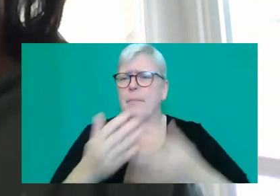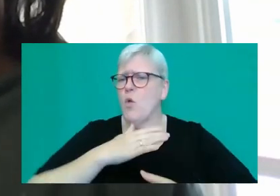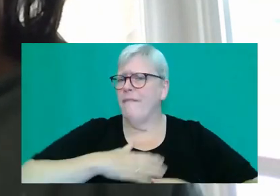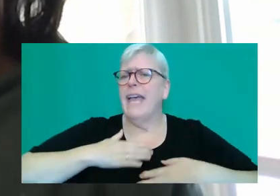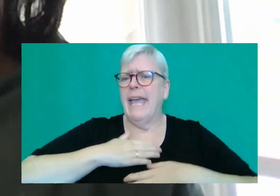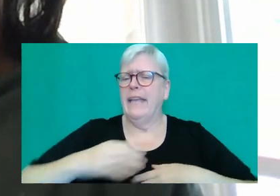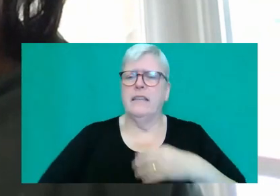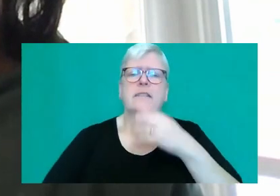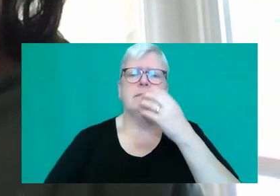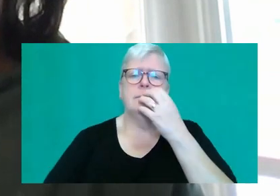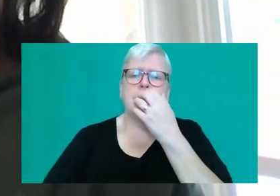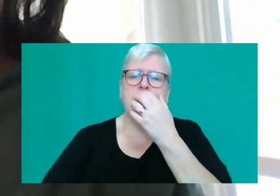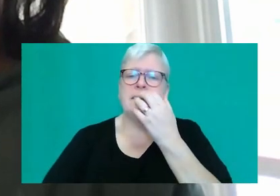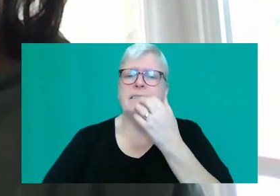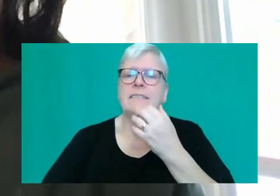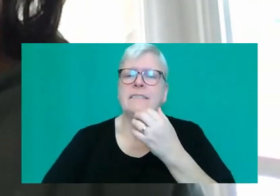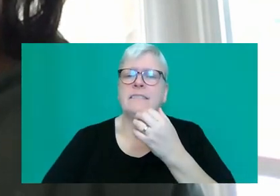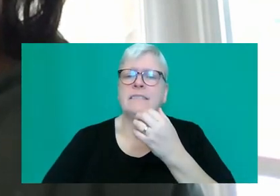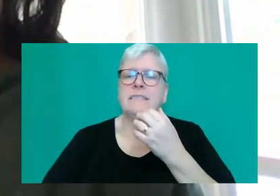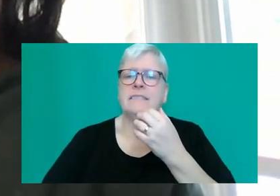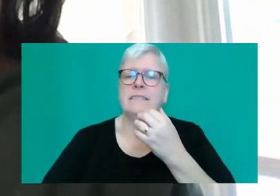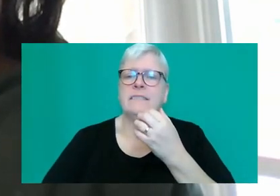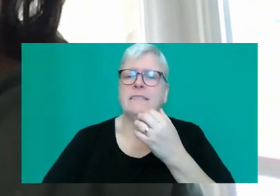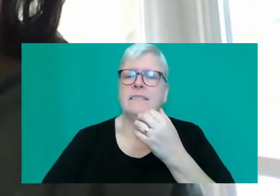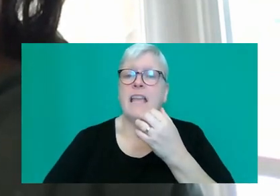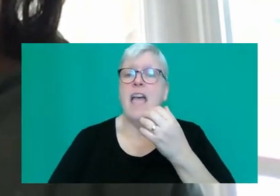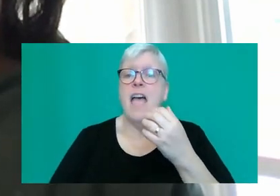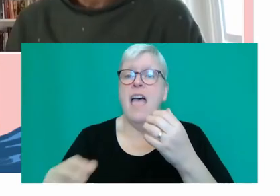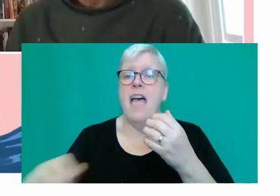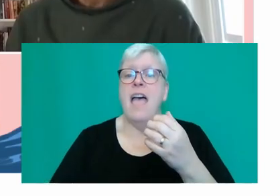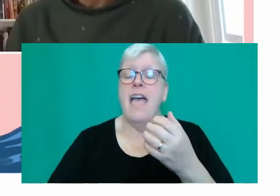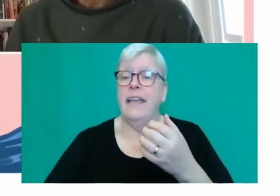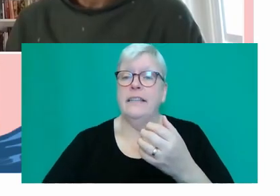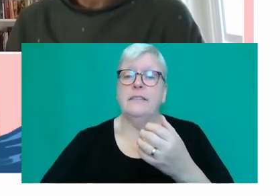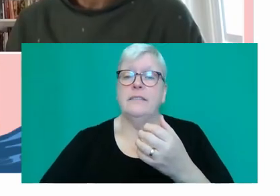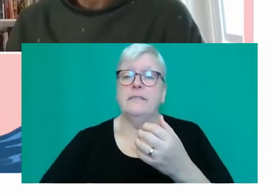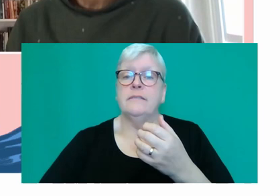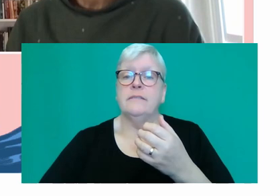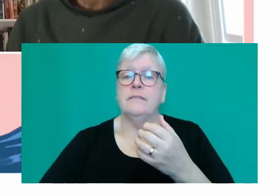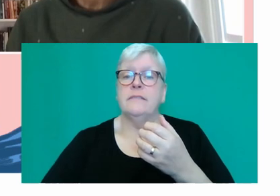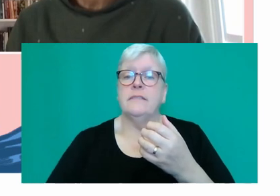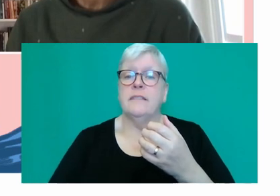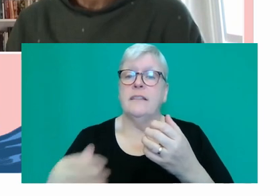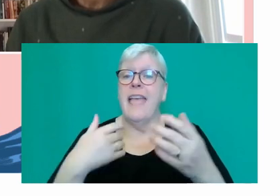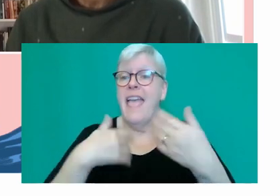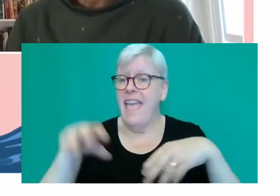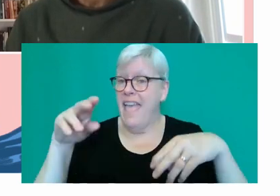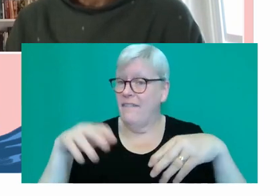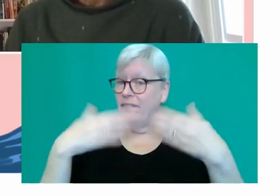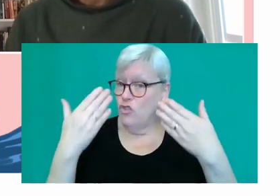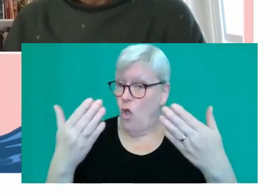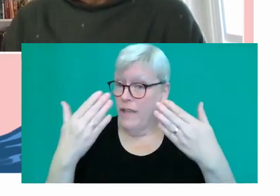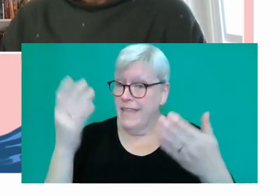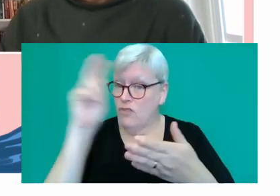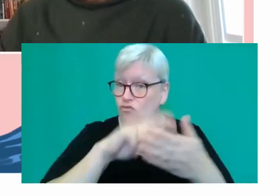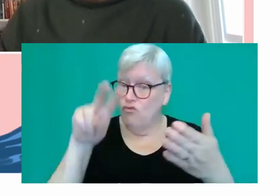we're going to, for those people who haven't read the book yet, we'll start off with a short reading from the beginning of the novel. So